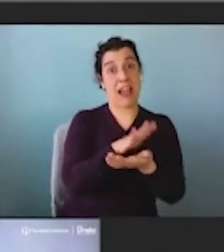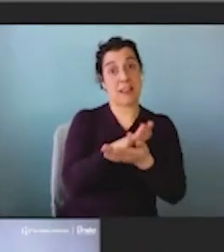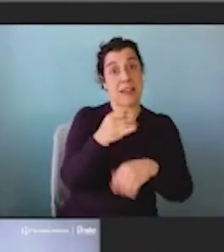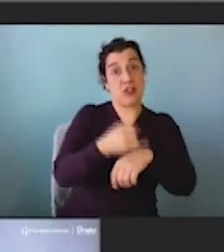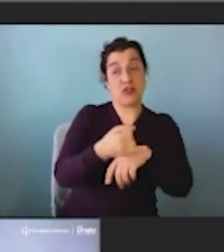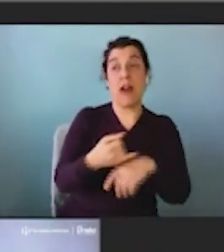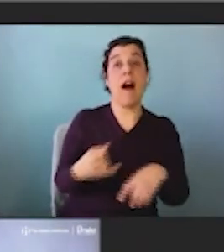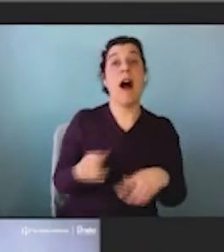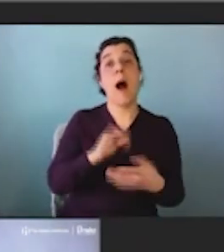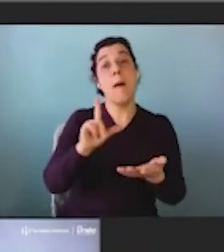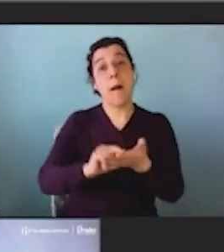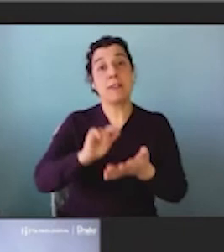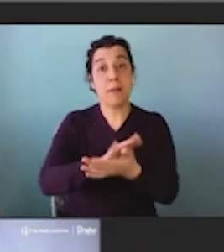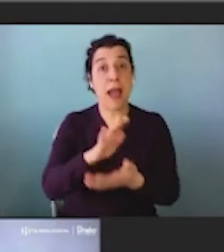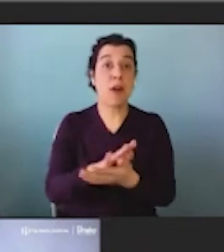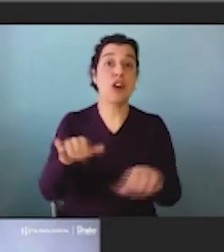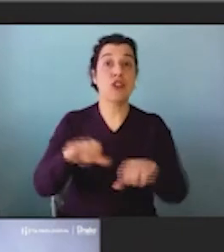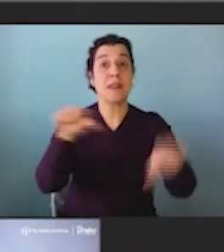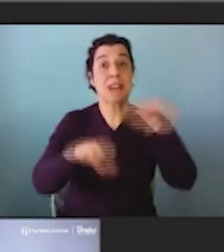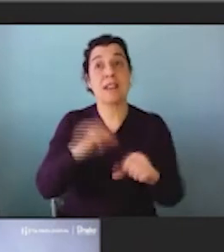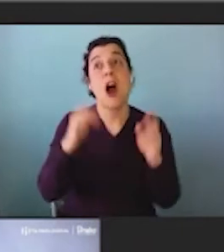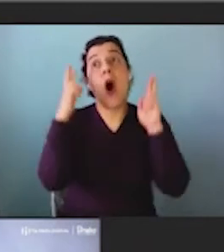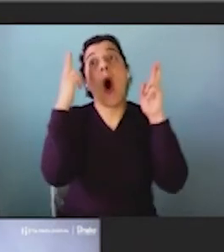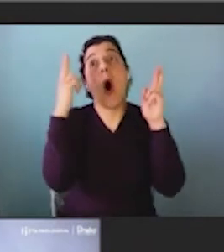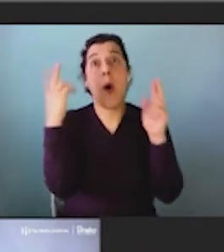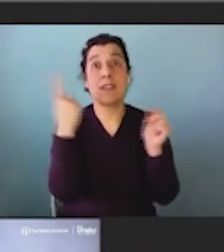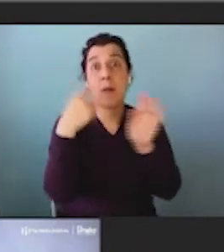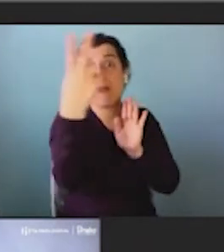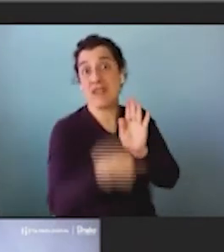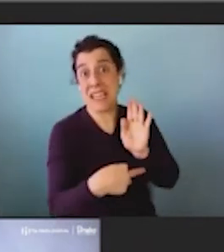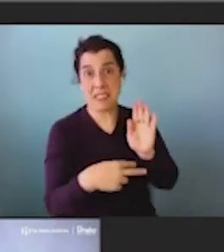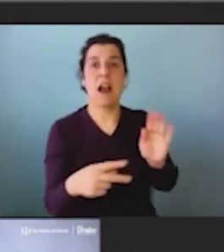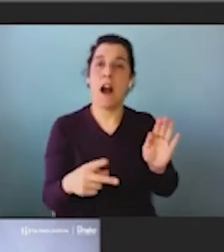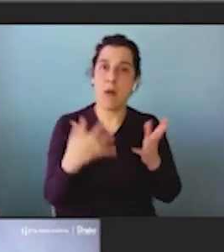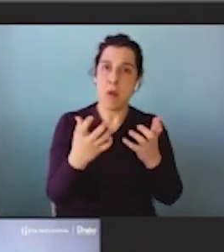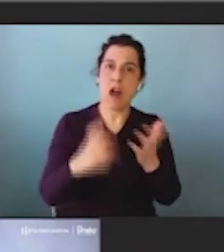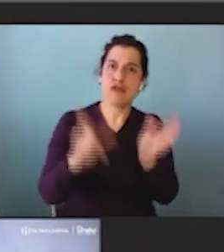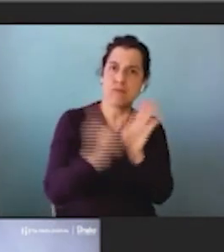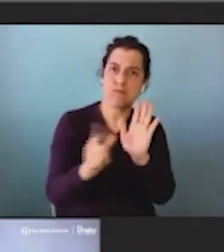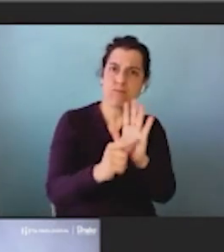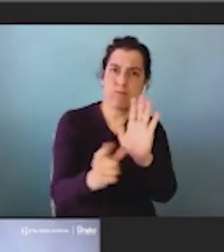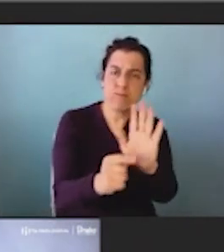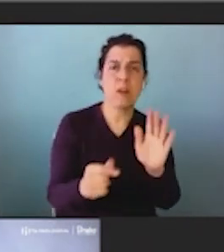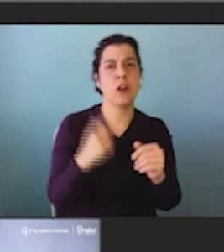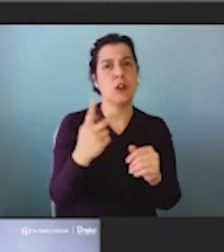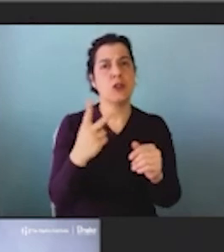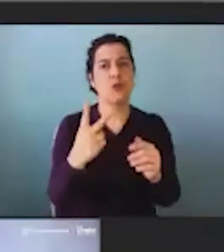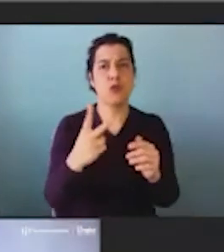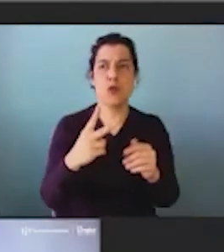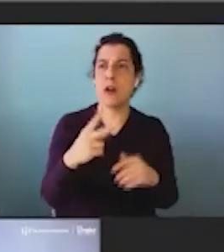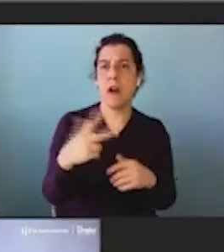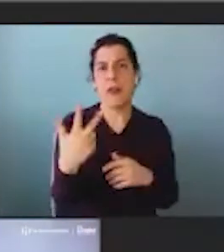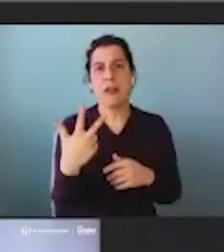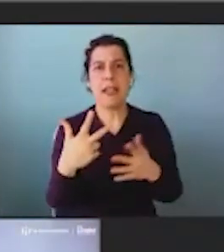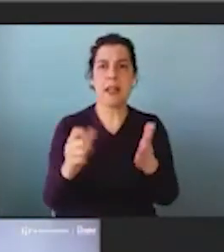publishing papers and doing science and hoping somebody reads them, but we're able to produce polished briefs, we're able to produce, you know, two page, three pagers, summing these